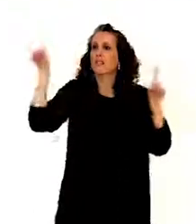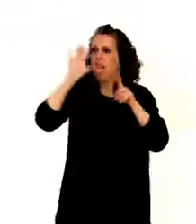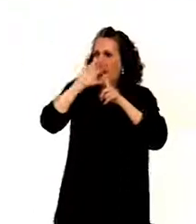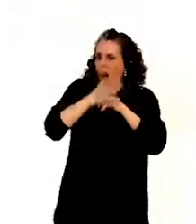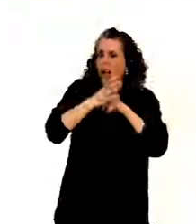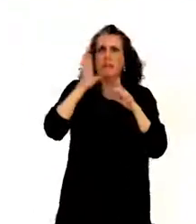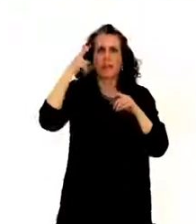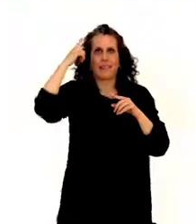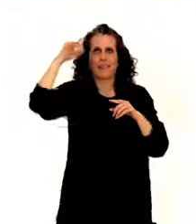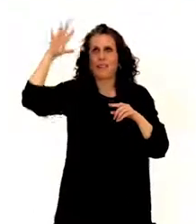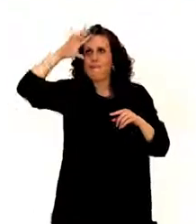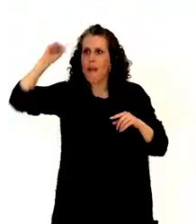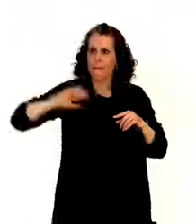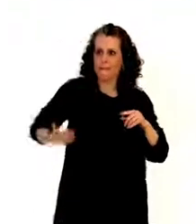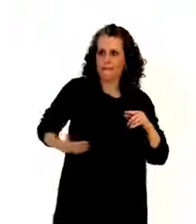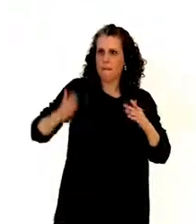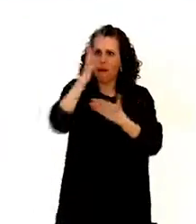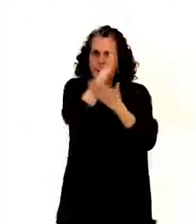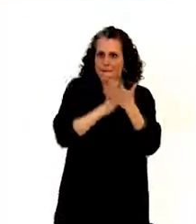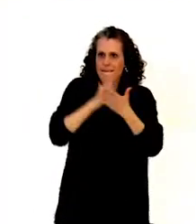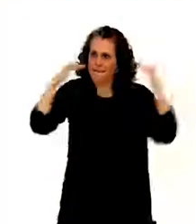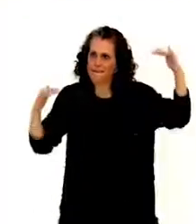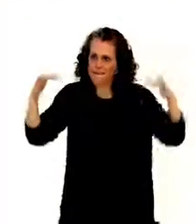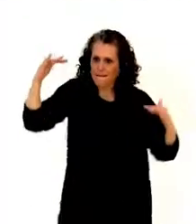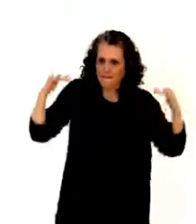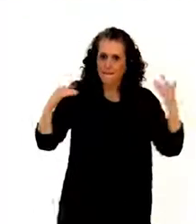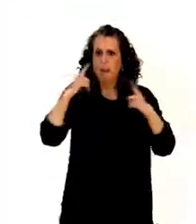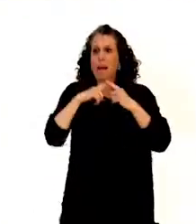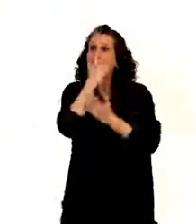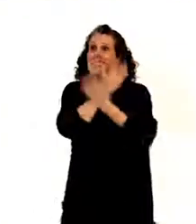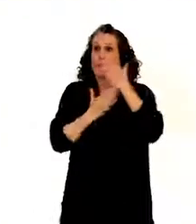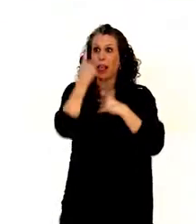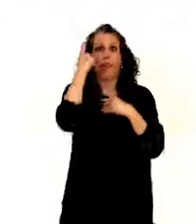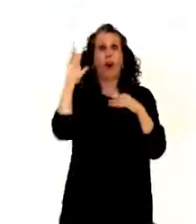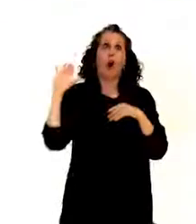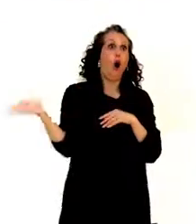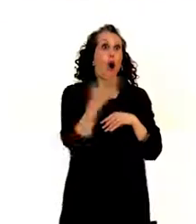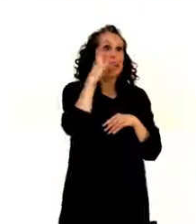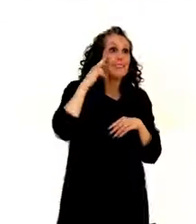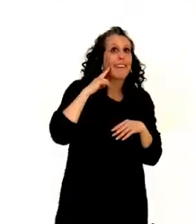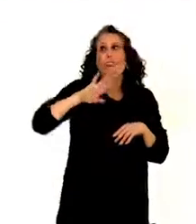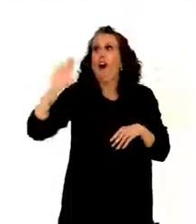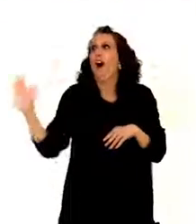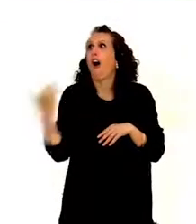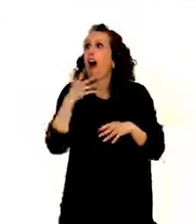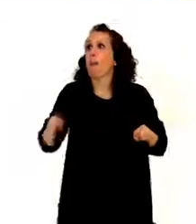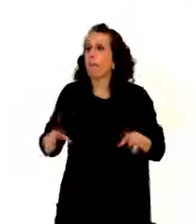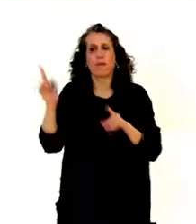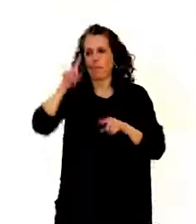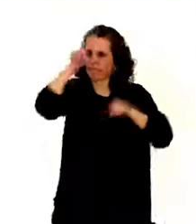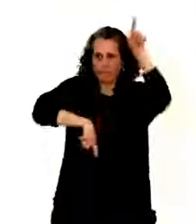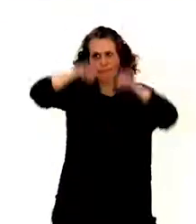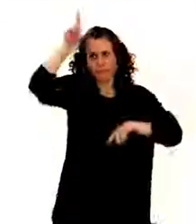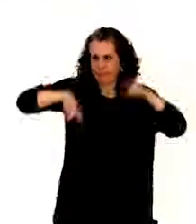gender balance, and also possible different types of impairment. So, last year we had